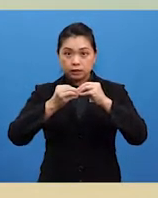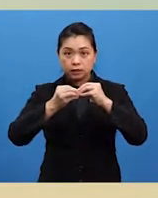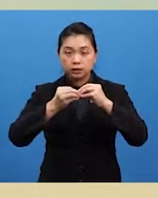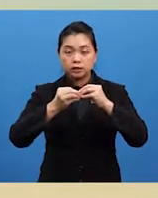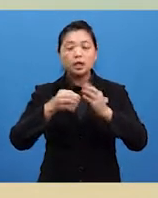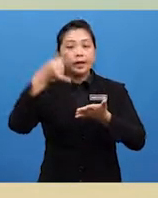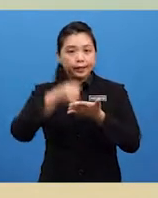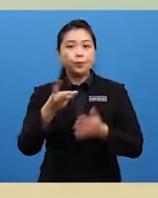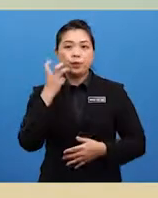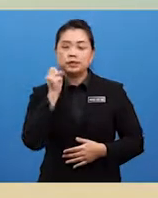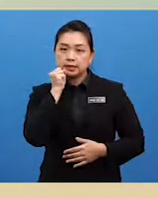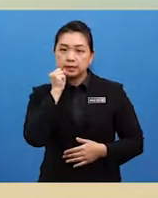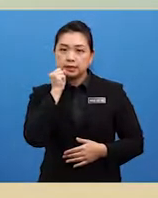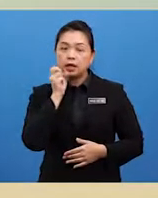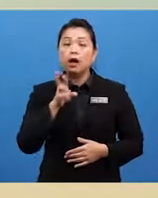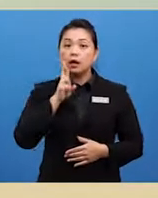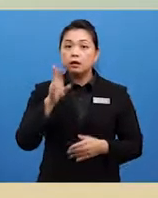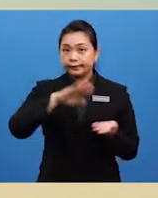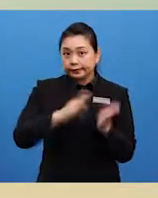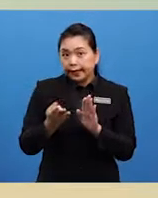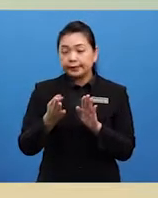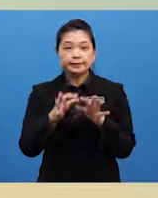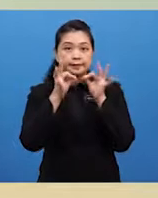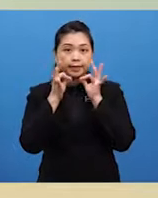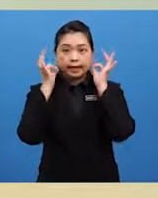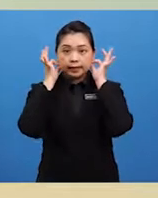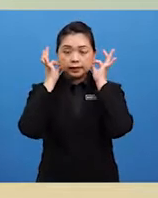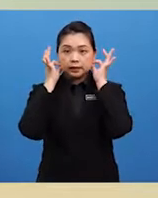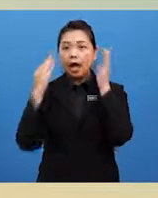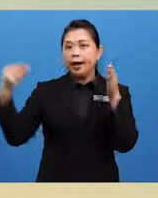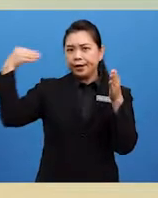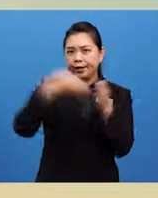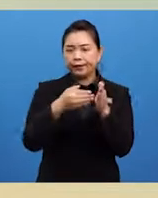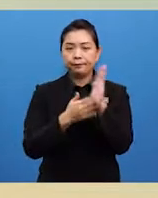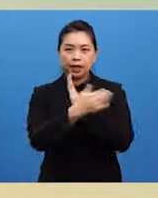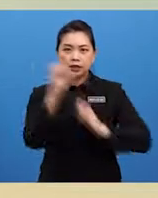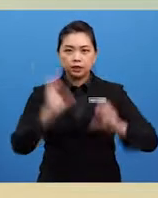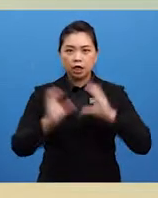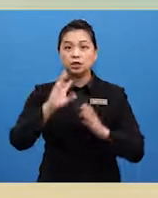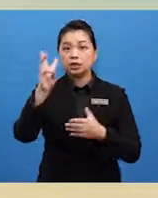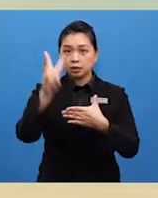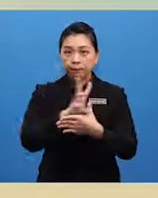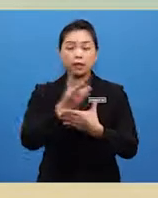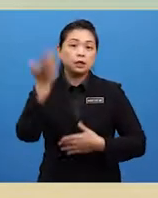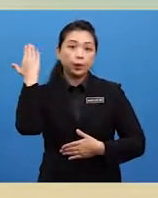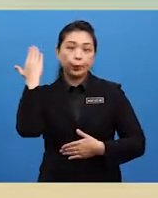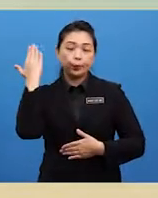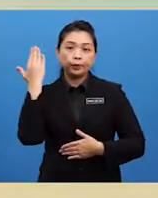Sharpie, her dad, cat. Hit by a car six months ago. Buried.